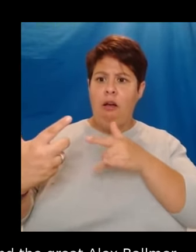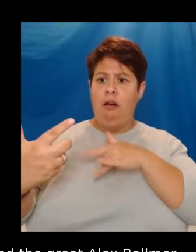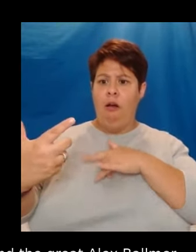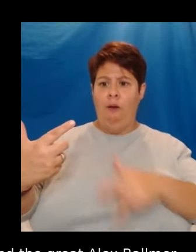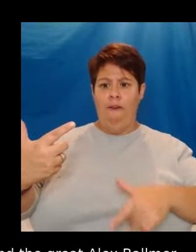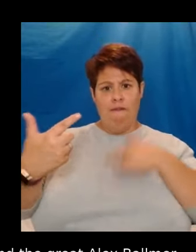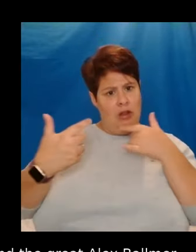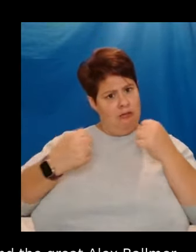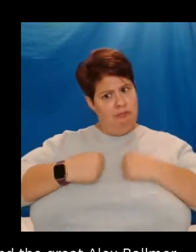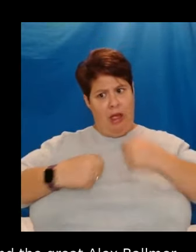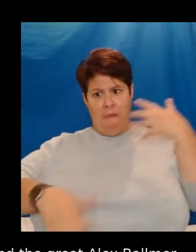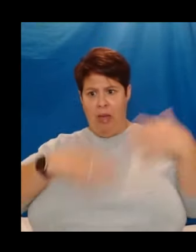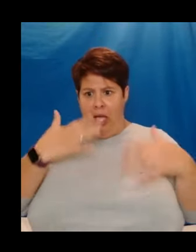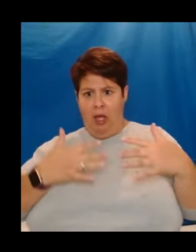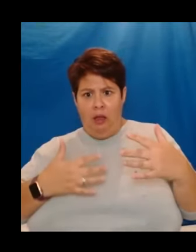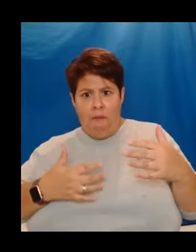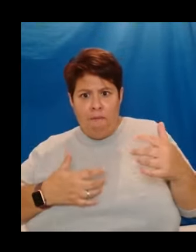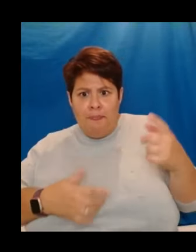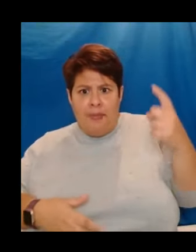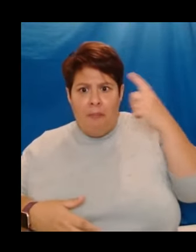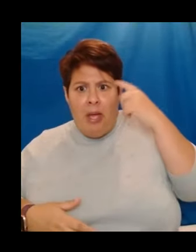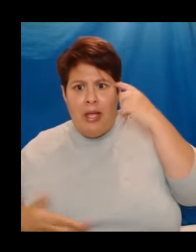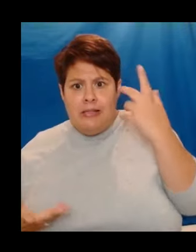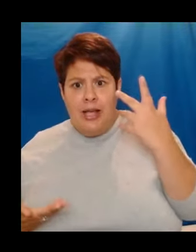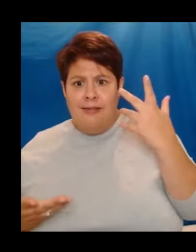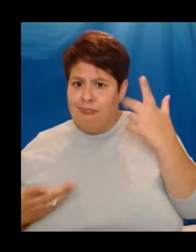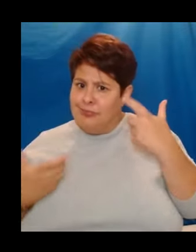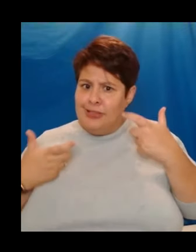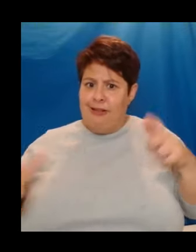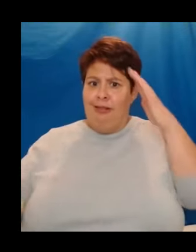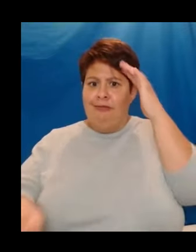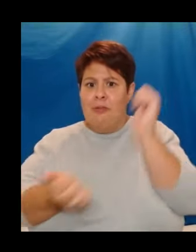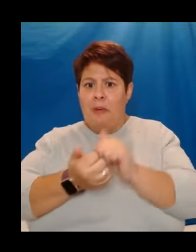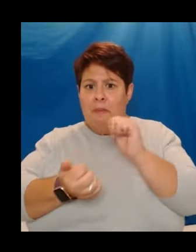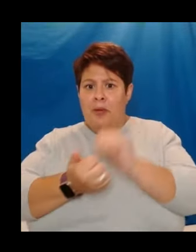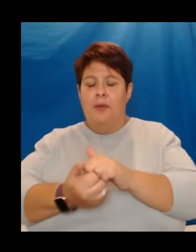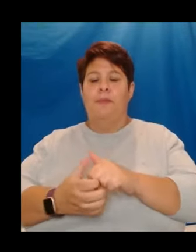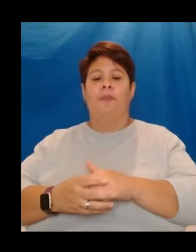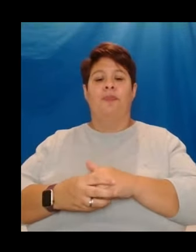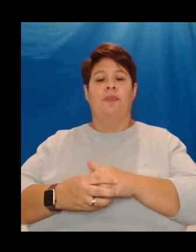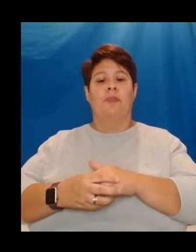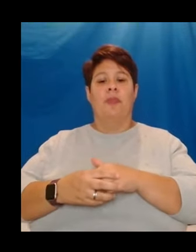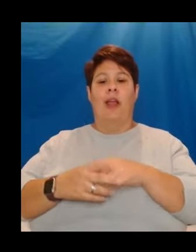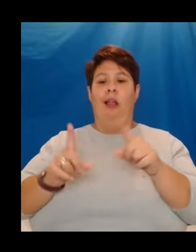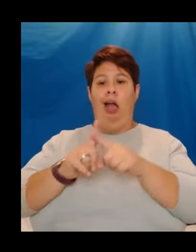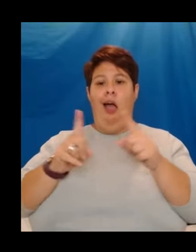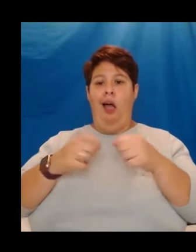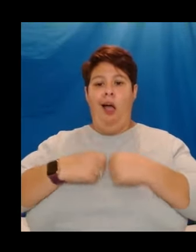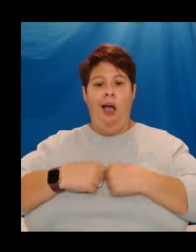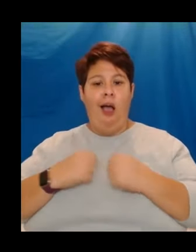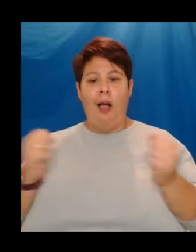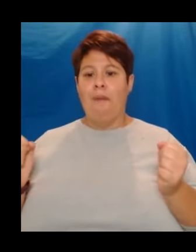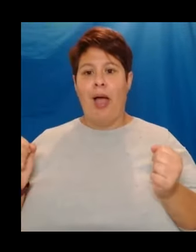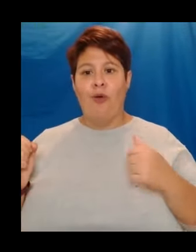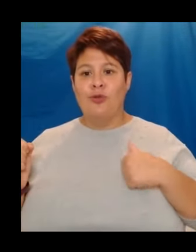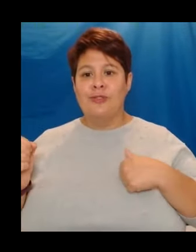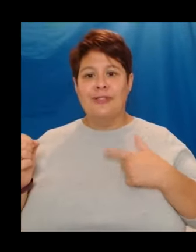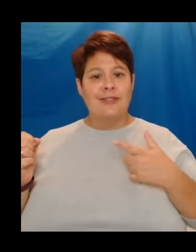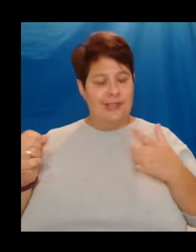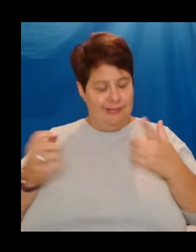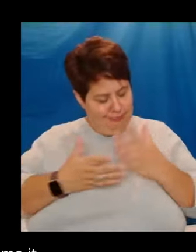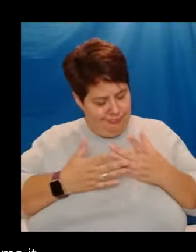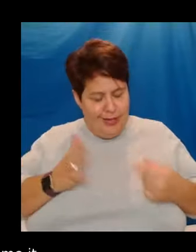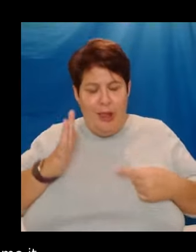my pain made sense, has never left me. It was a coming out moment and a crucial part of who I am.